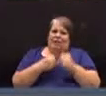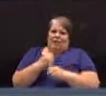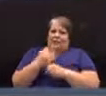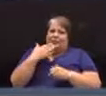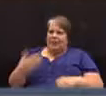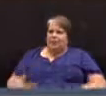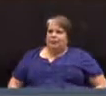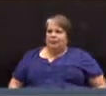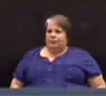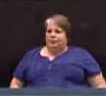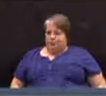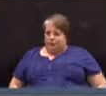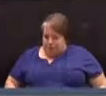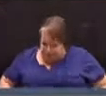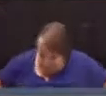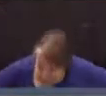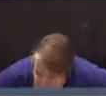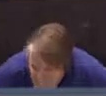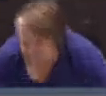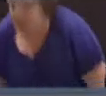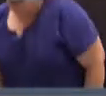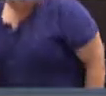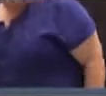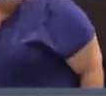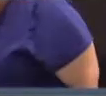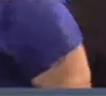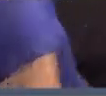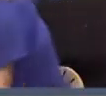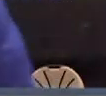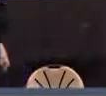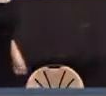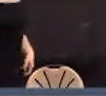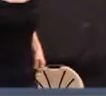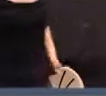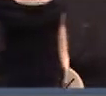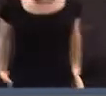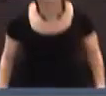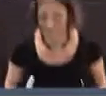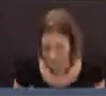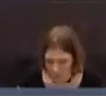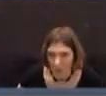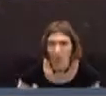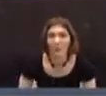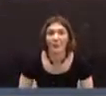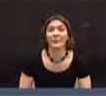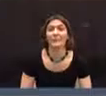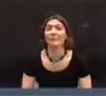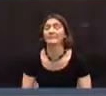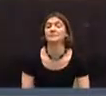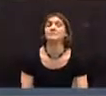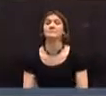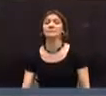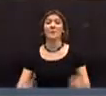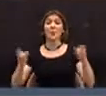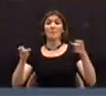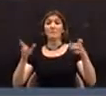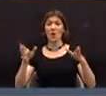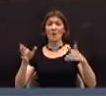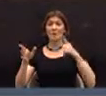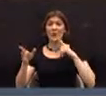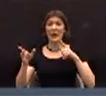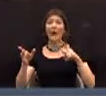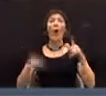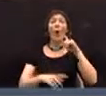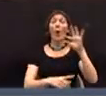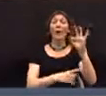It's the air circuit later. It's can shut it off, but then it's totally dead air. All right. I'm told that we can shut